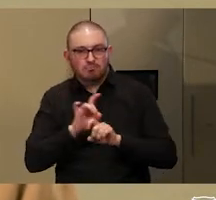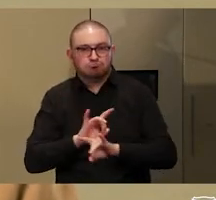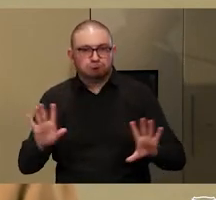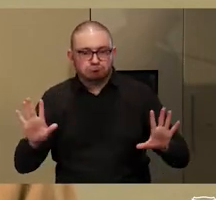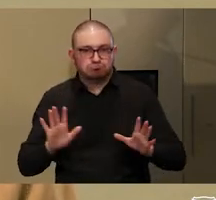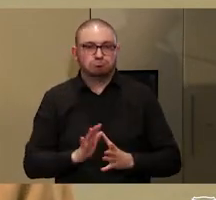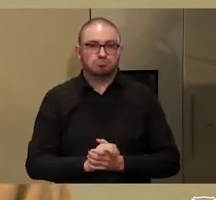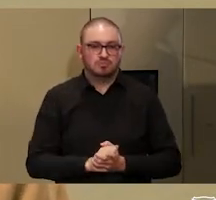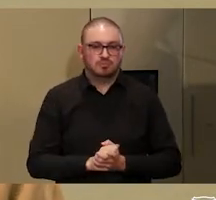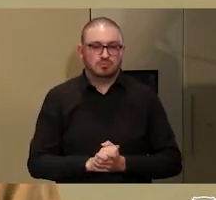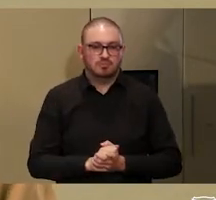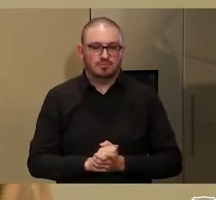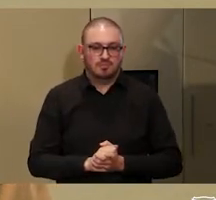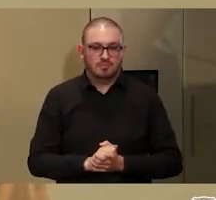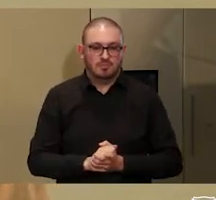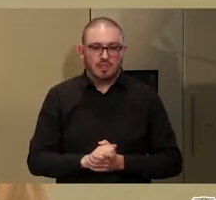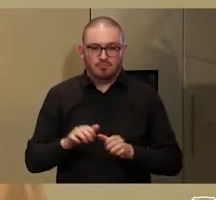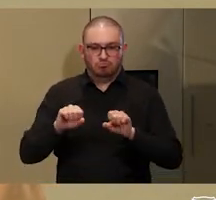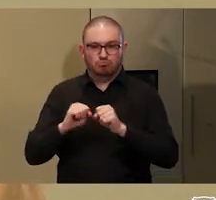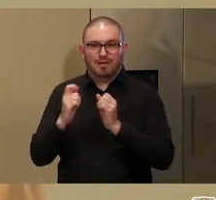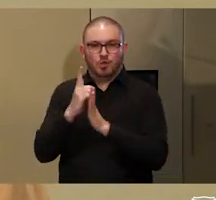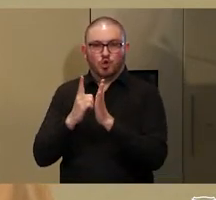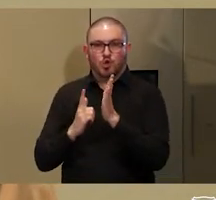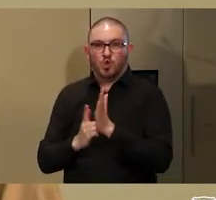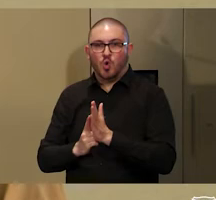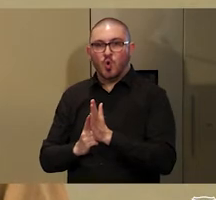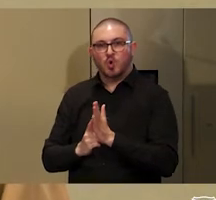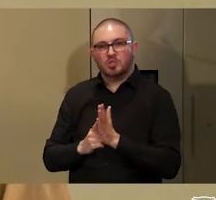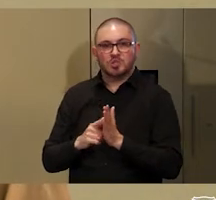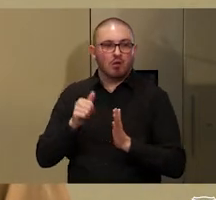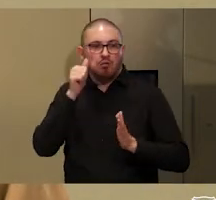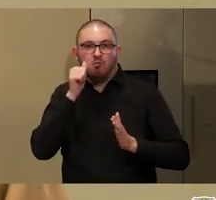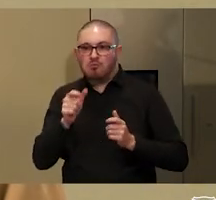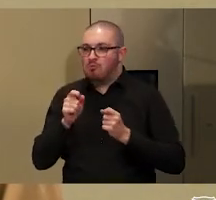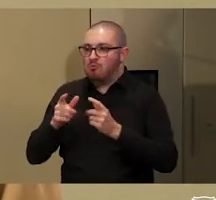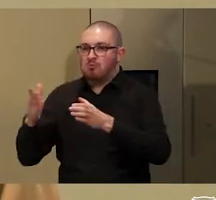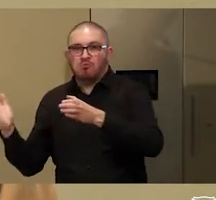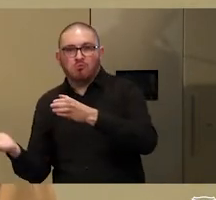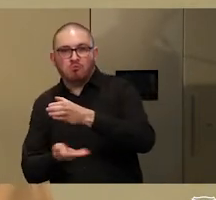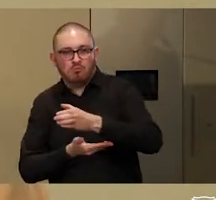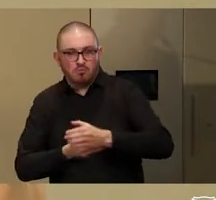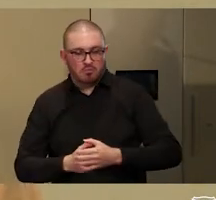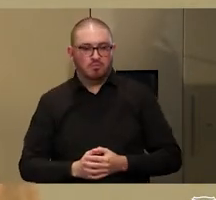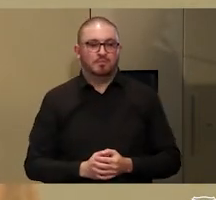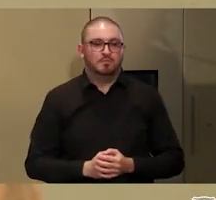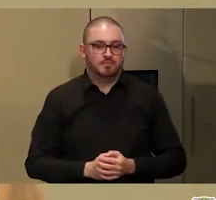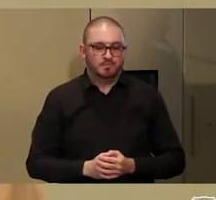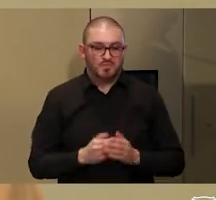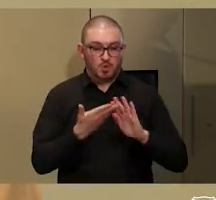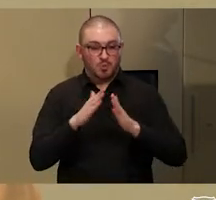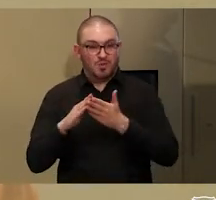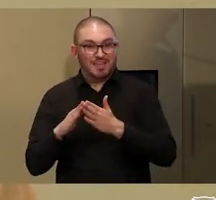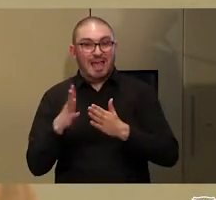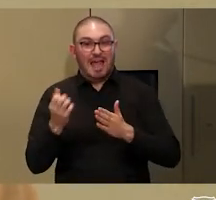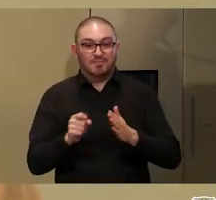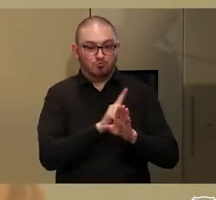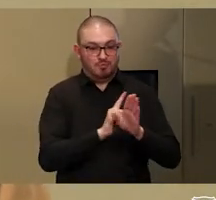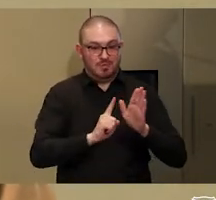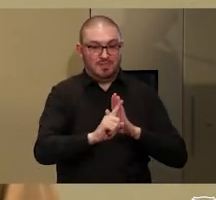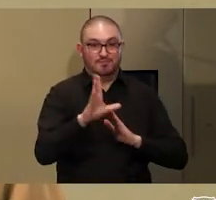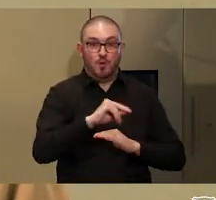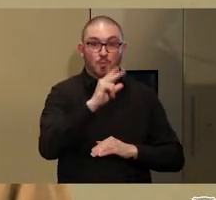and unauthorised harvesting of forest products. So a committee, including representatives of youth and